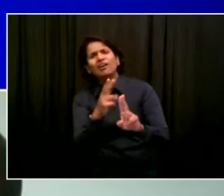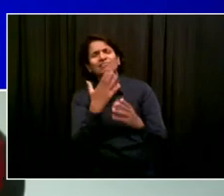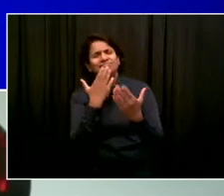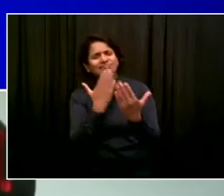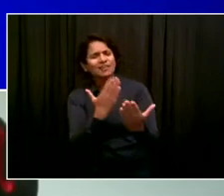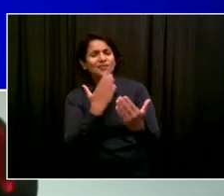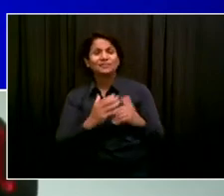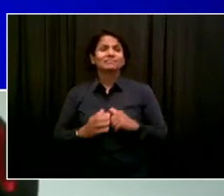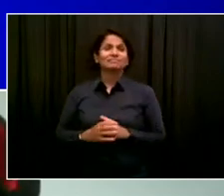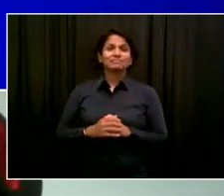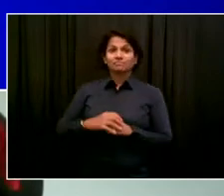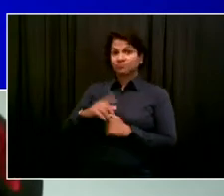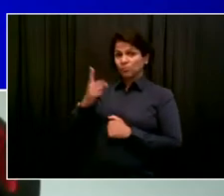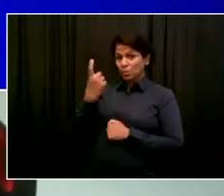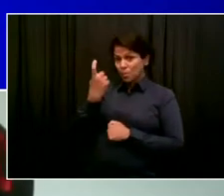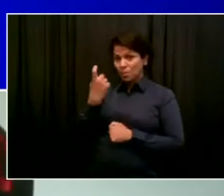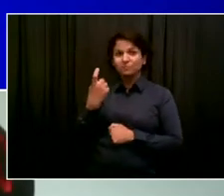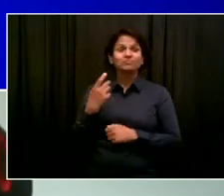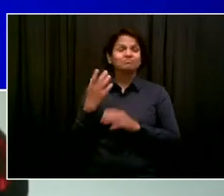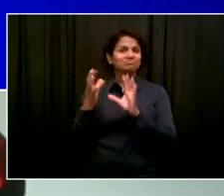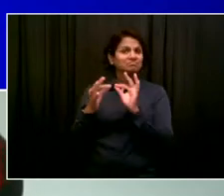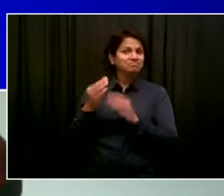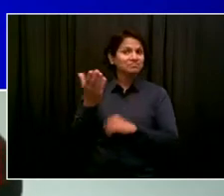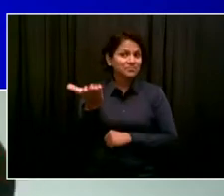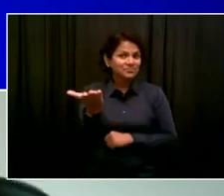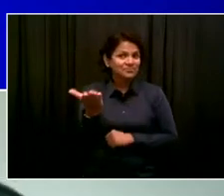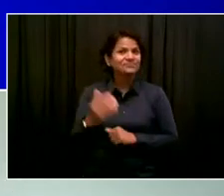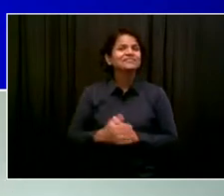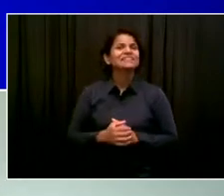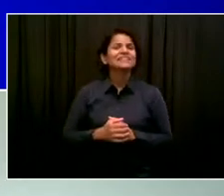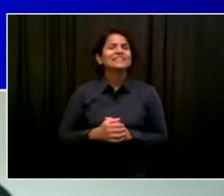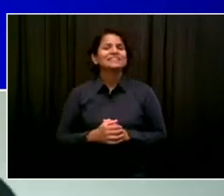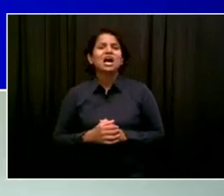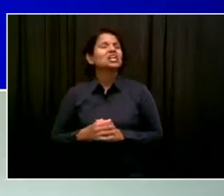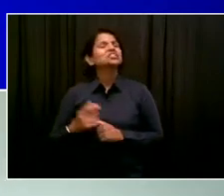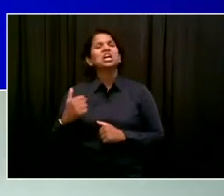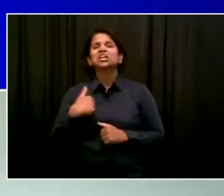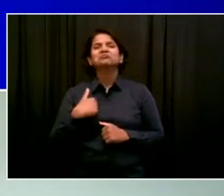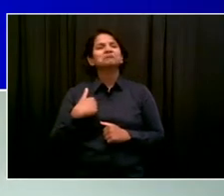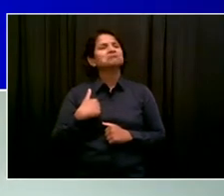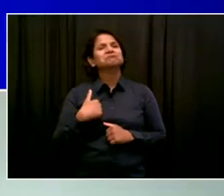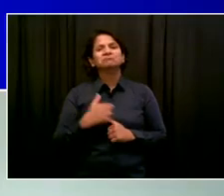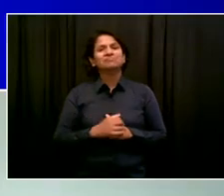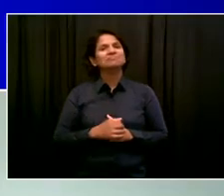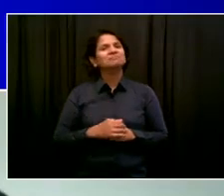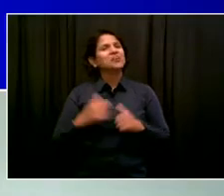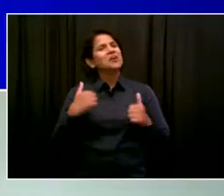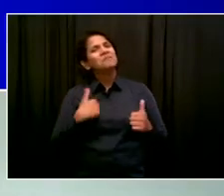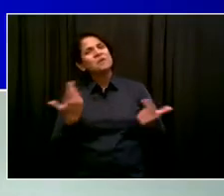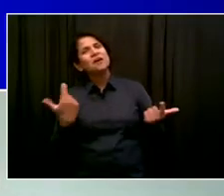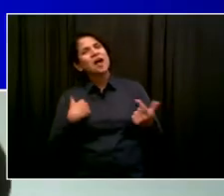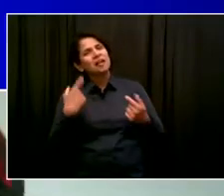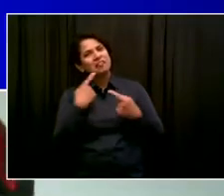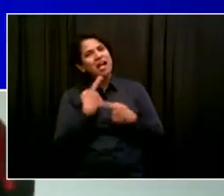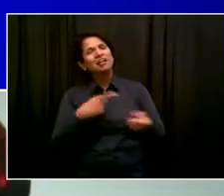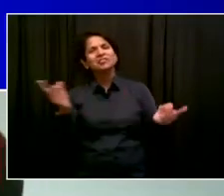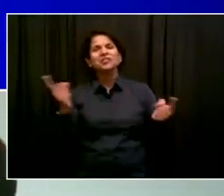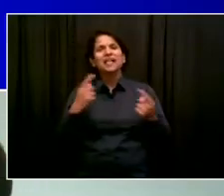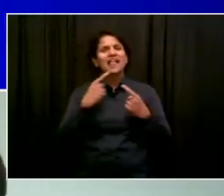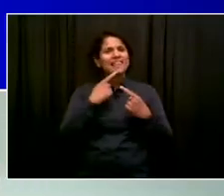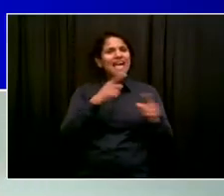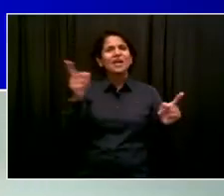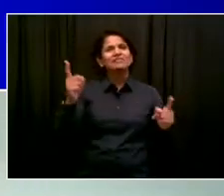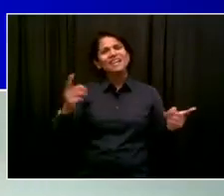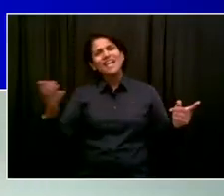more thing. What do you want to say to your fans about this concert? I just want everybody to come out. You know, it's going to be a nice event.